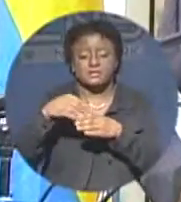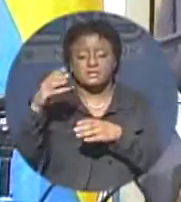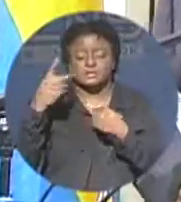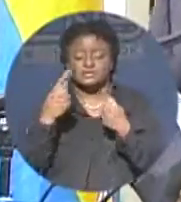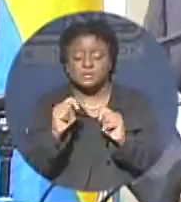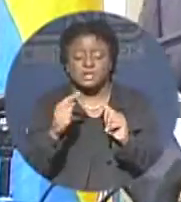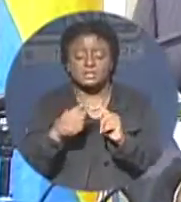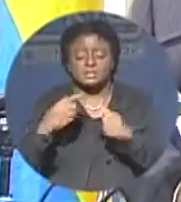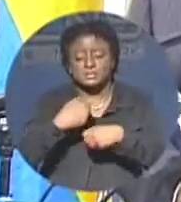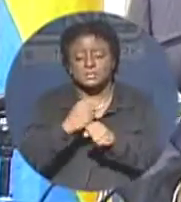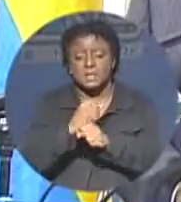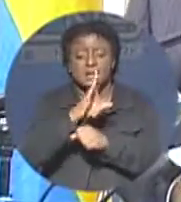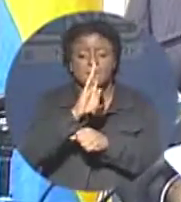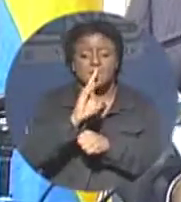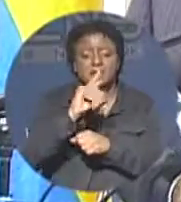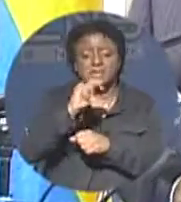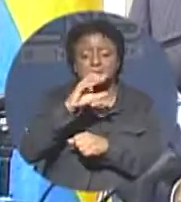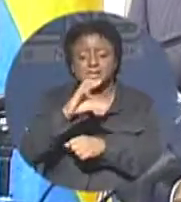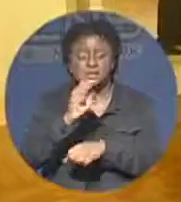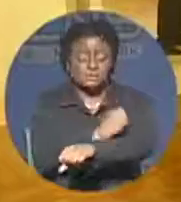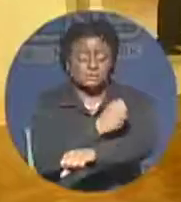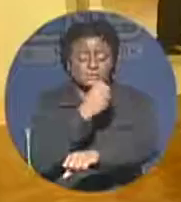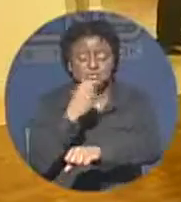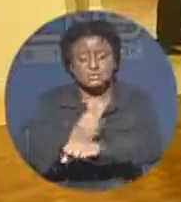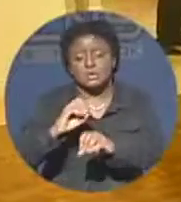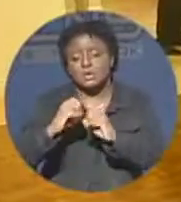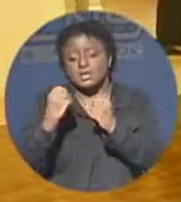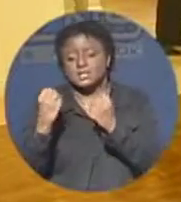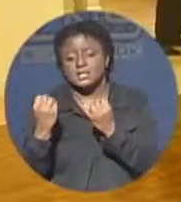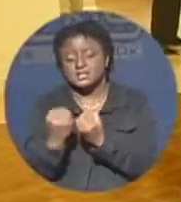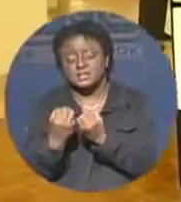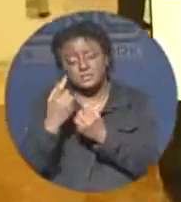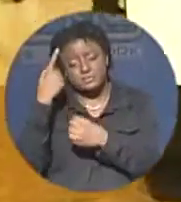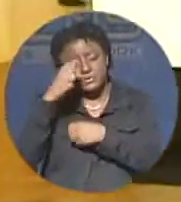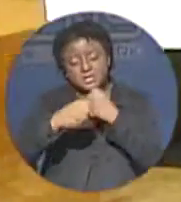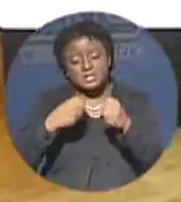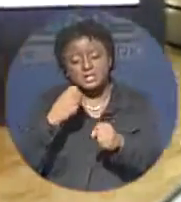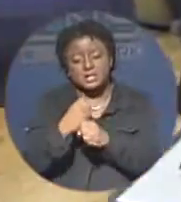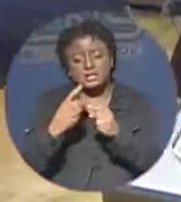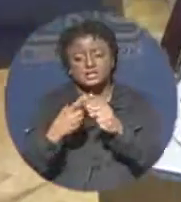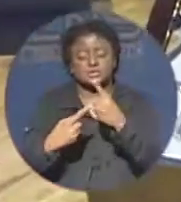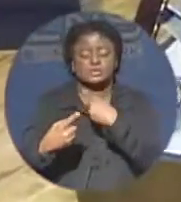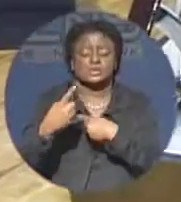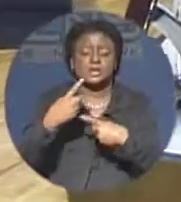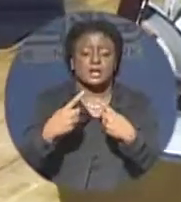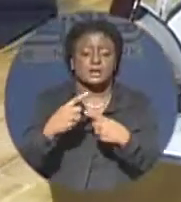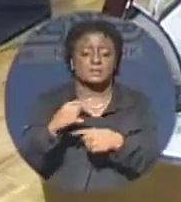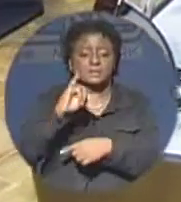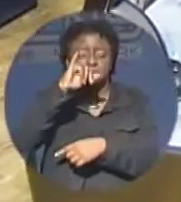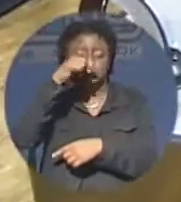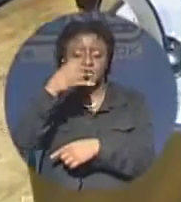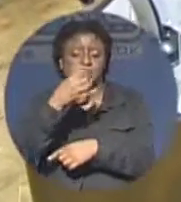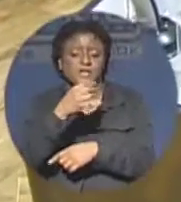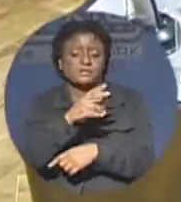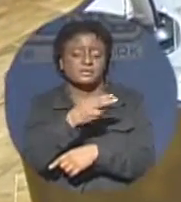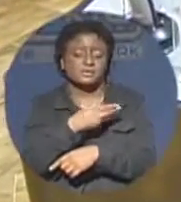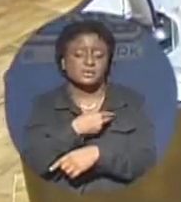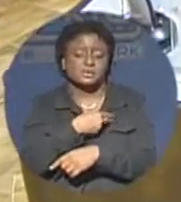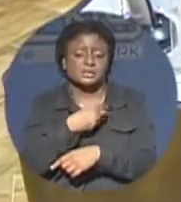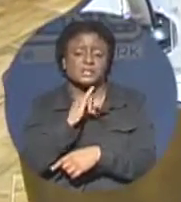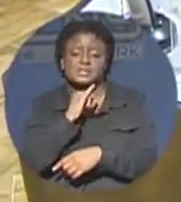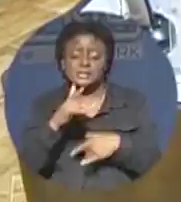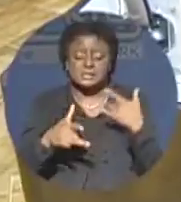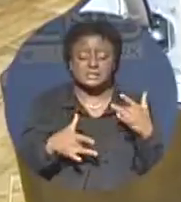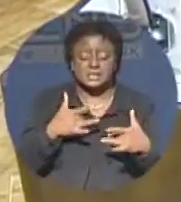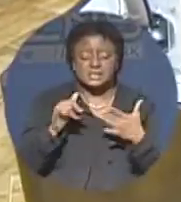a profitable organization for years to come. BTC's Chief Executive Officer Jeff Houston is excited that Bahamians can now surf